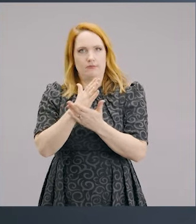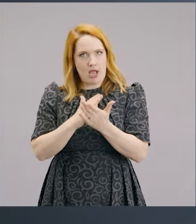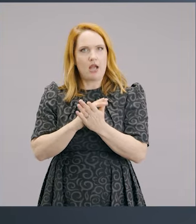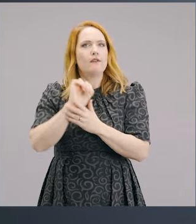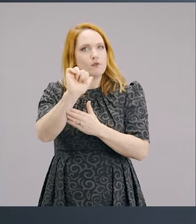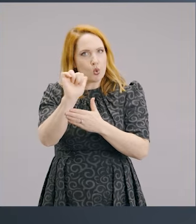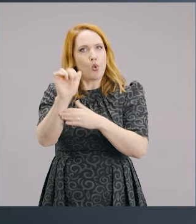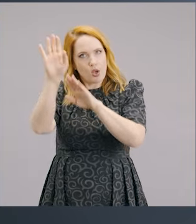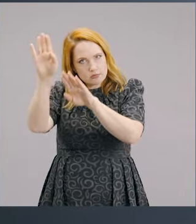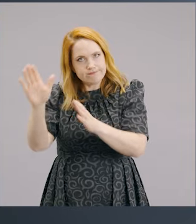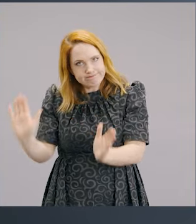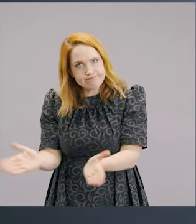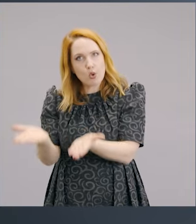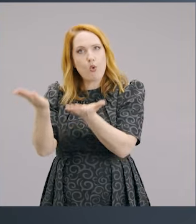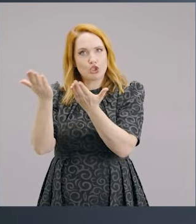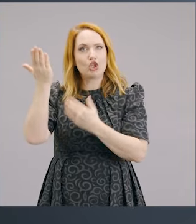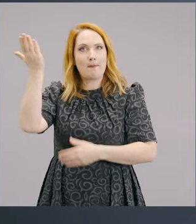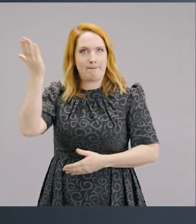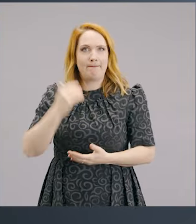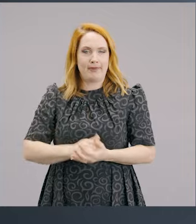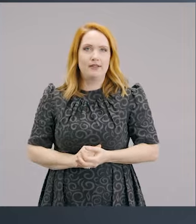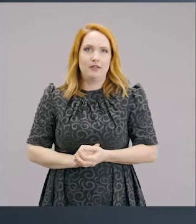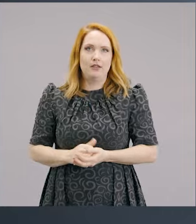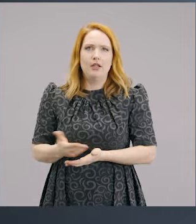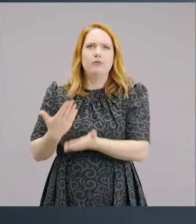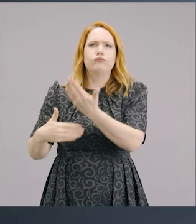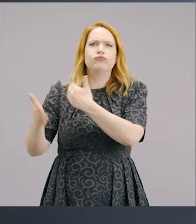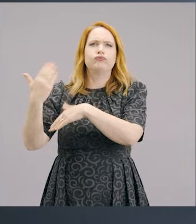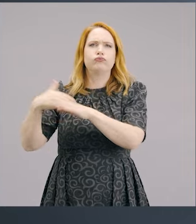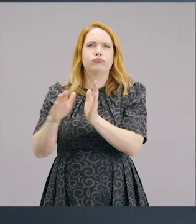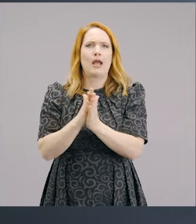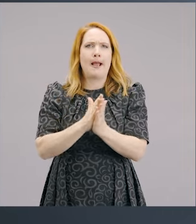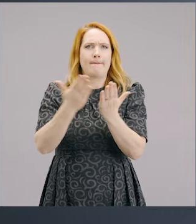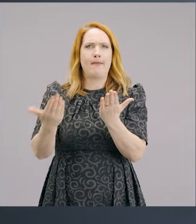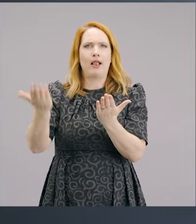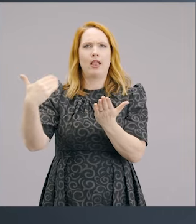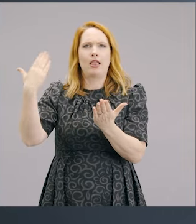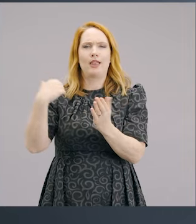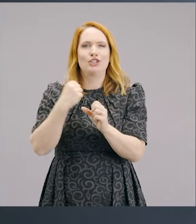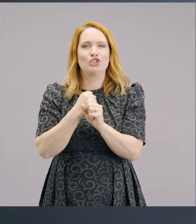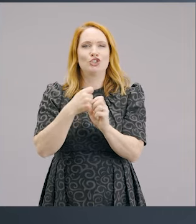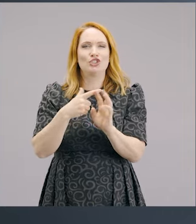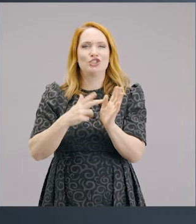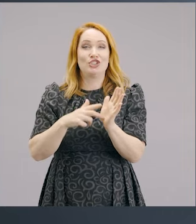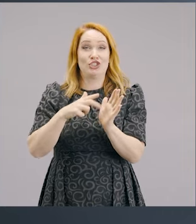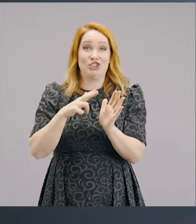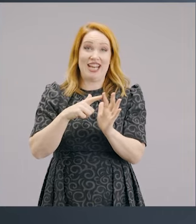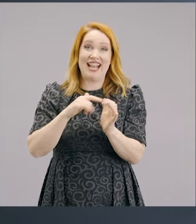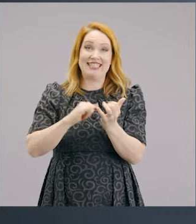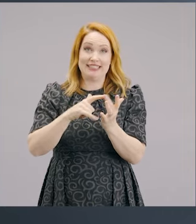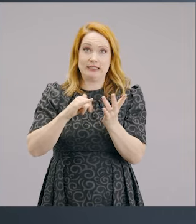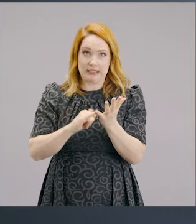part of worship? Right back to the very, very beginning of the Bible, right back in Genesis.